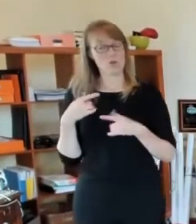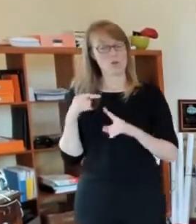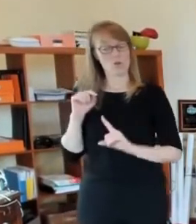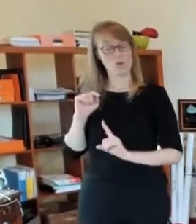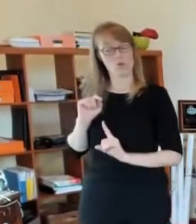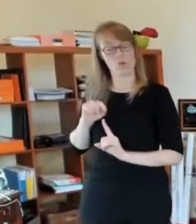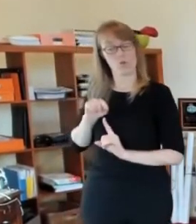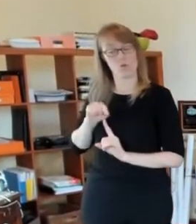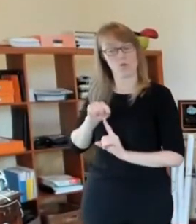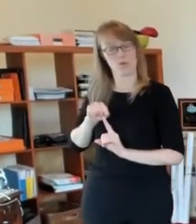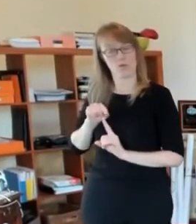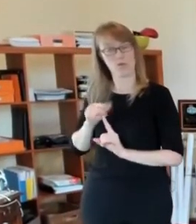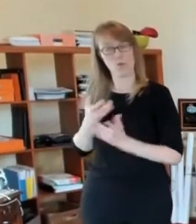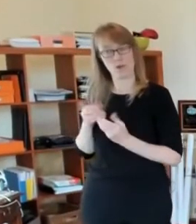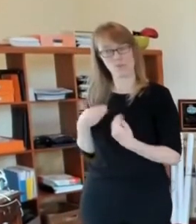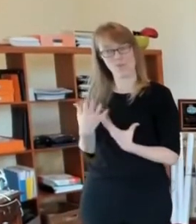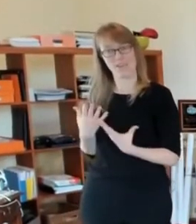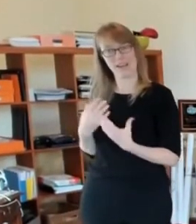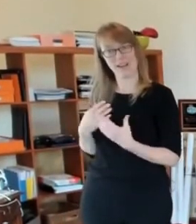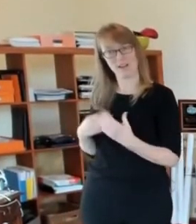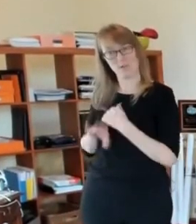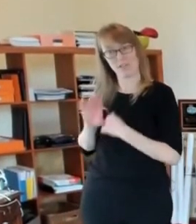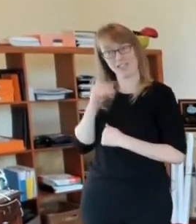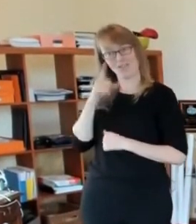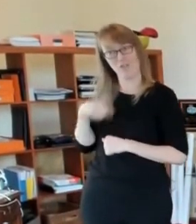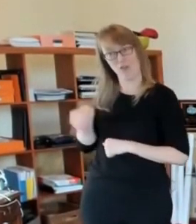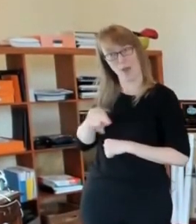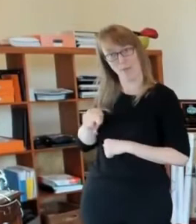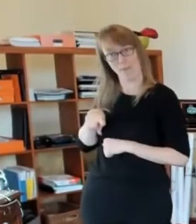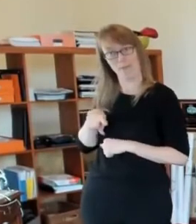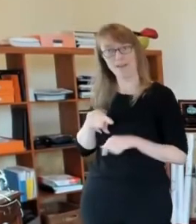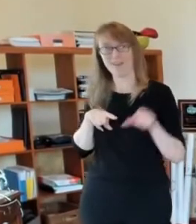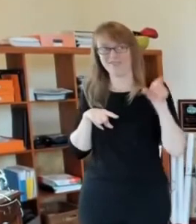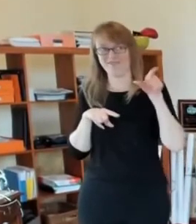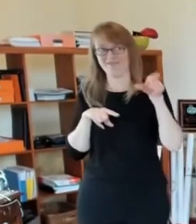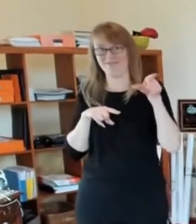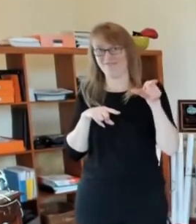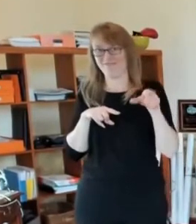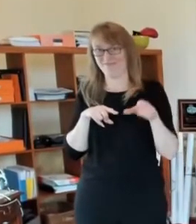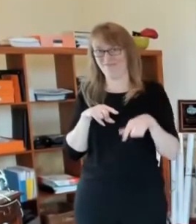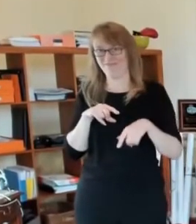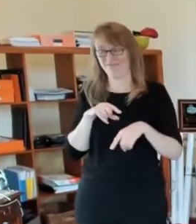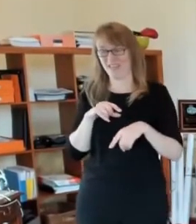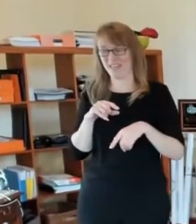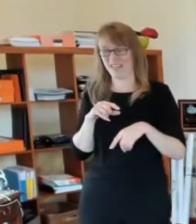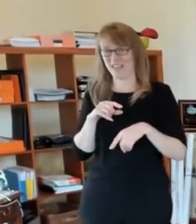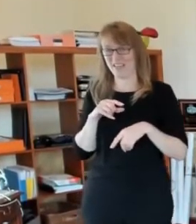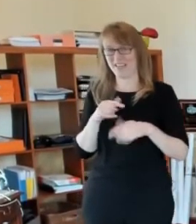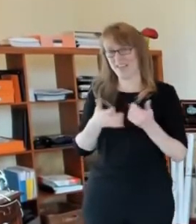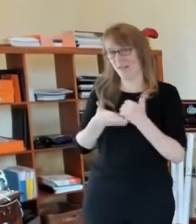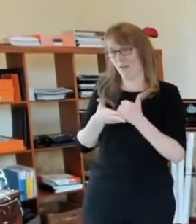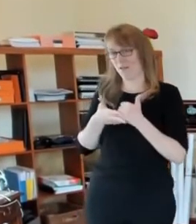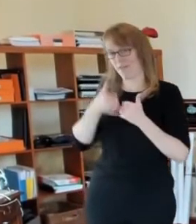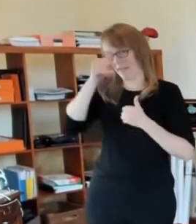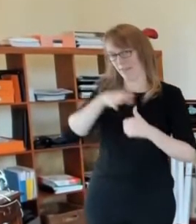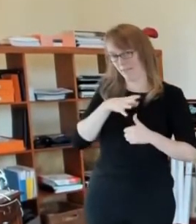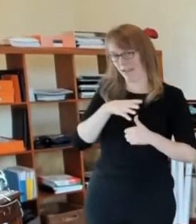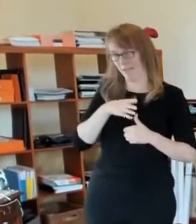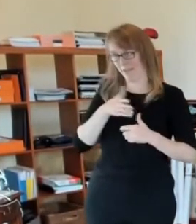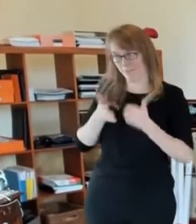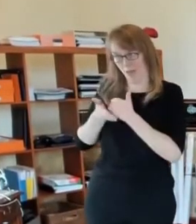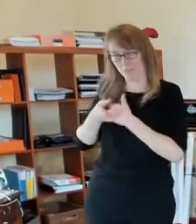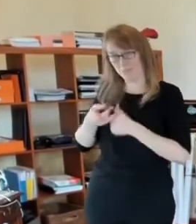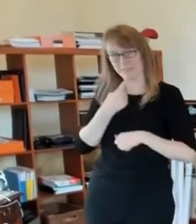protect witness protection funding. Thank you. Um, and so those are two things that that we would like to see come out of the special